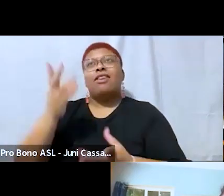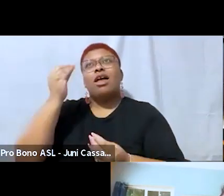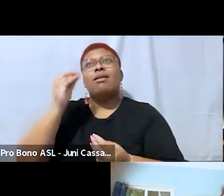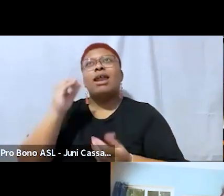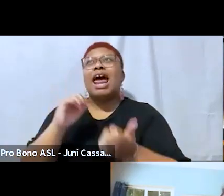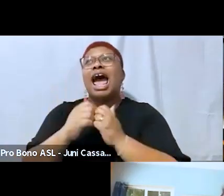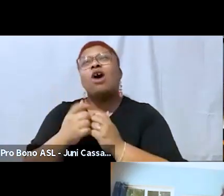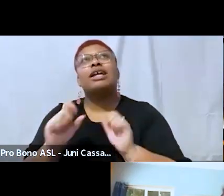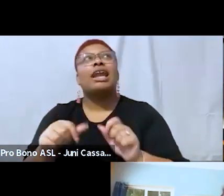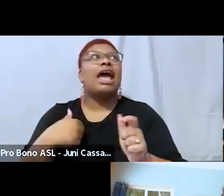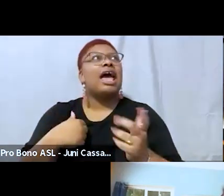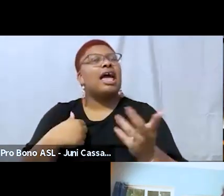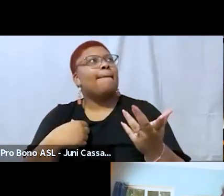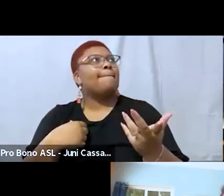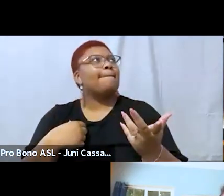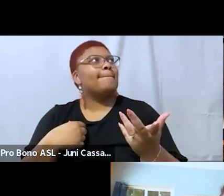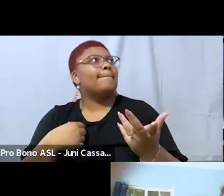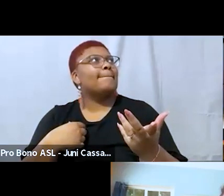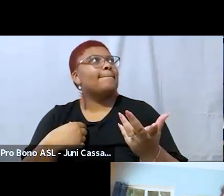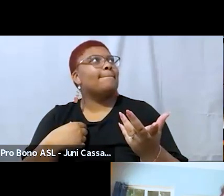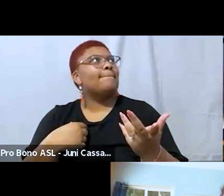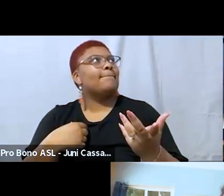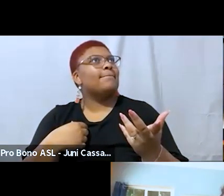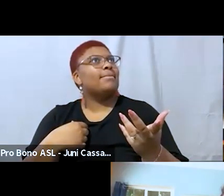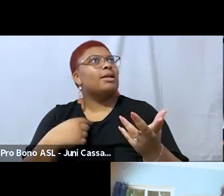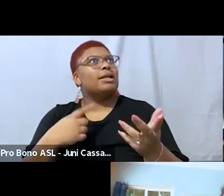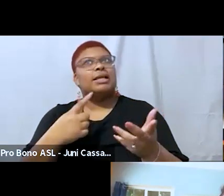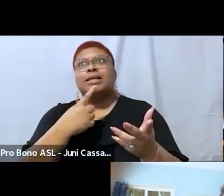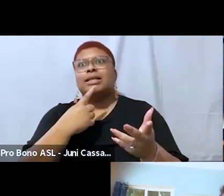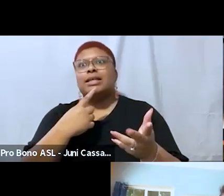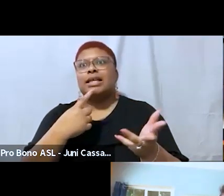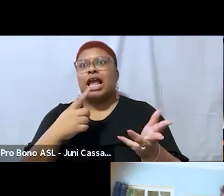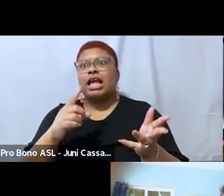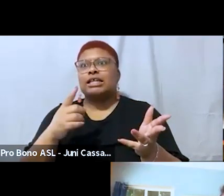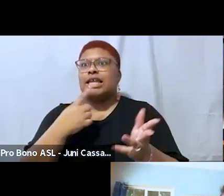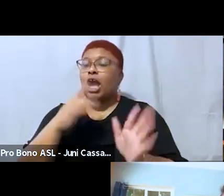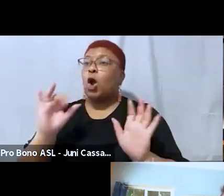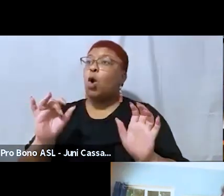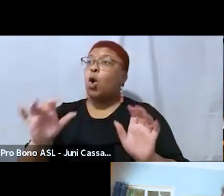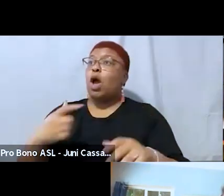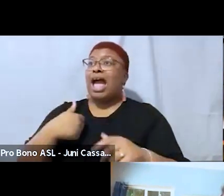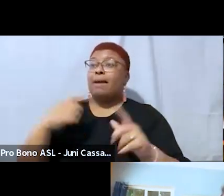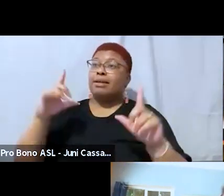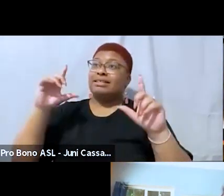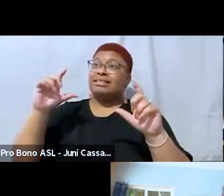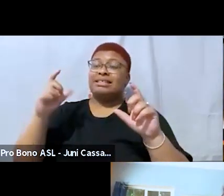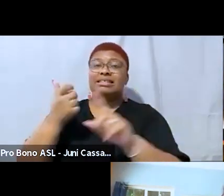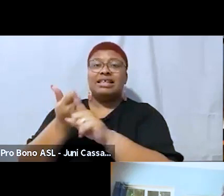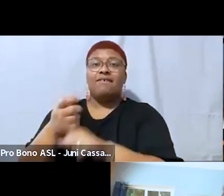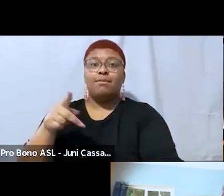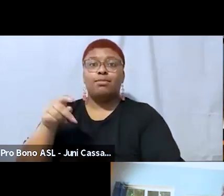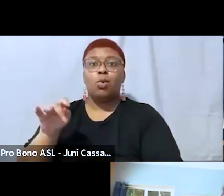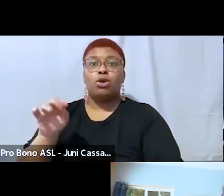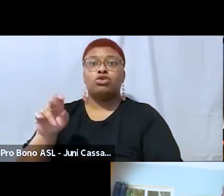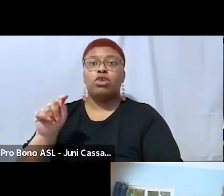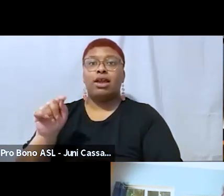that i um am doing self-portrait photography if i'm afraid to show my body and there was a whole reveal